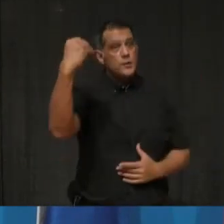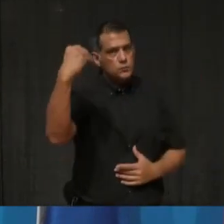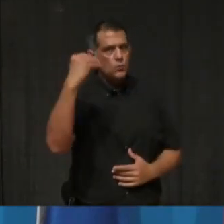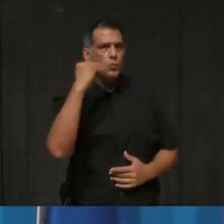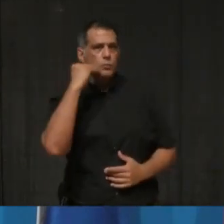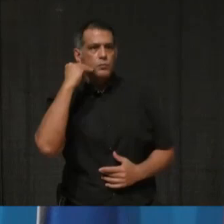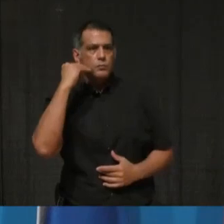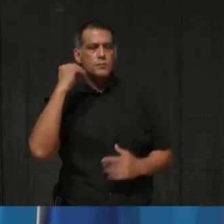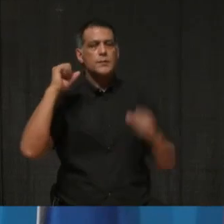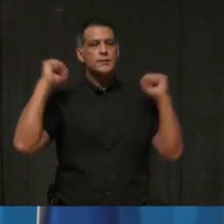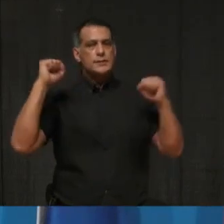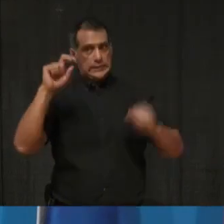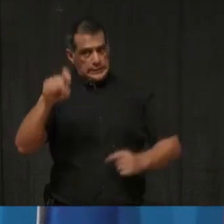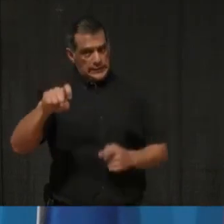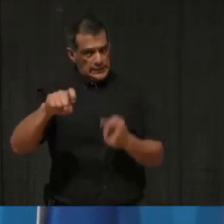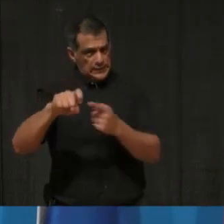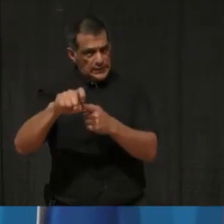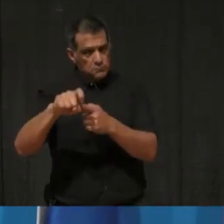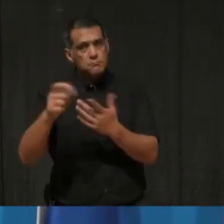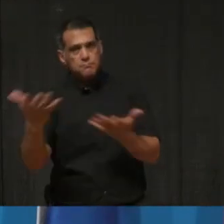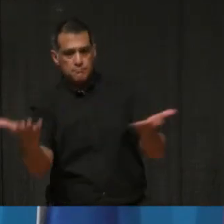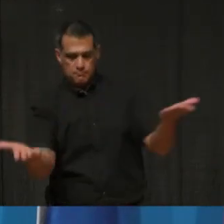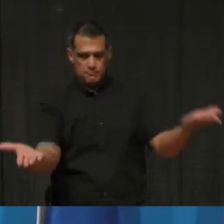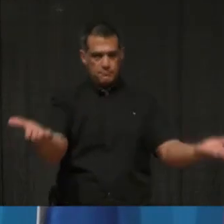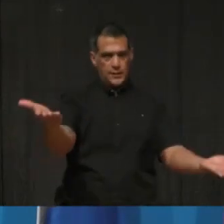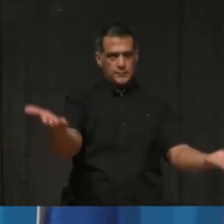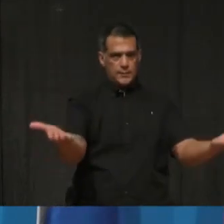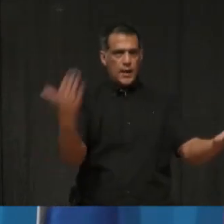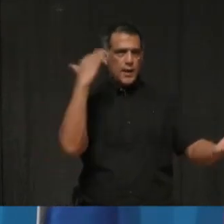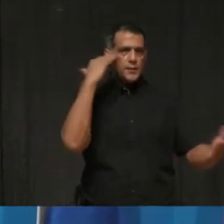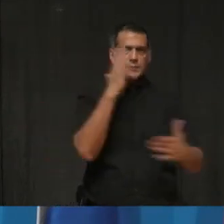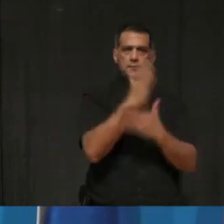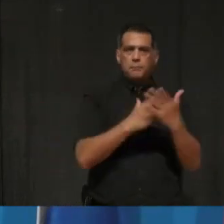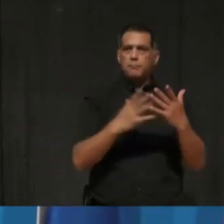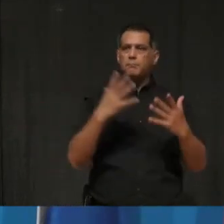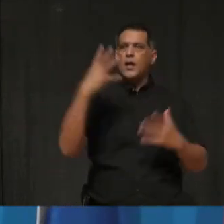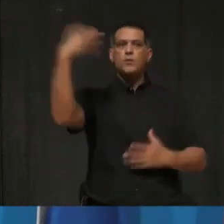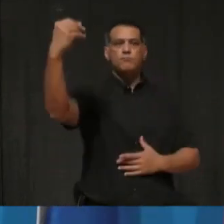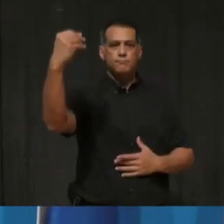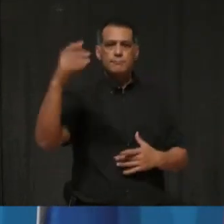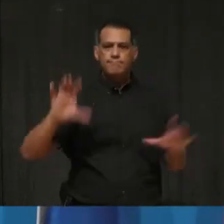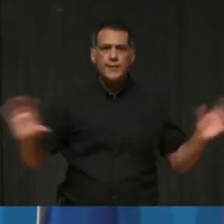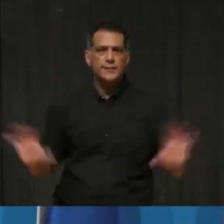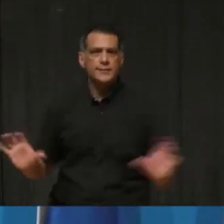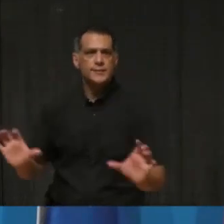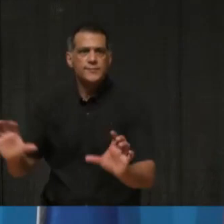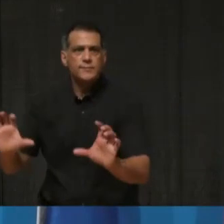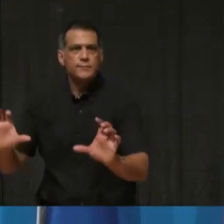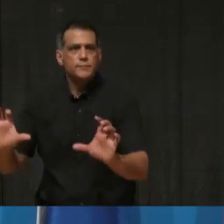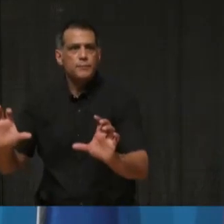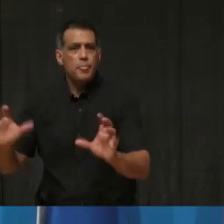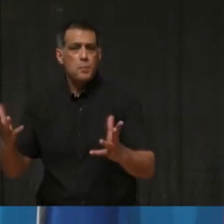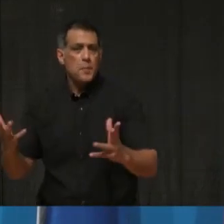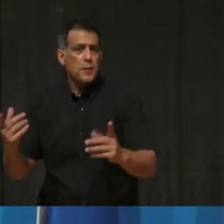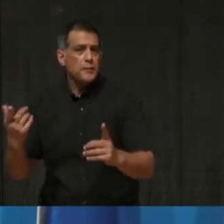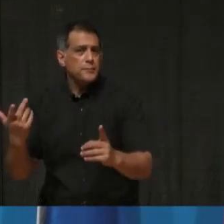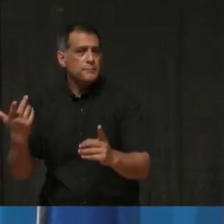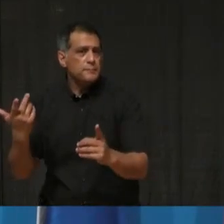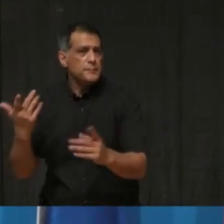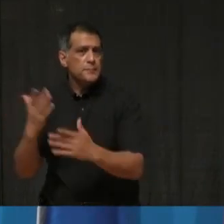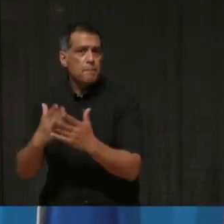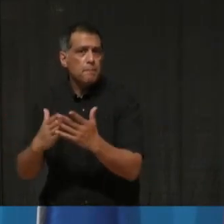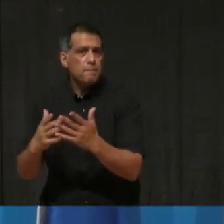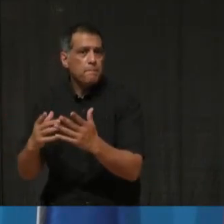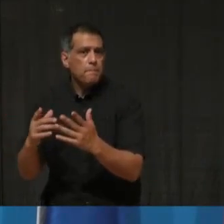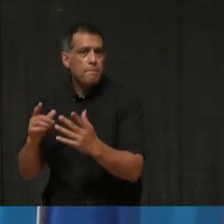do also know, at least in certain outdoor activities, uh, there may be, uh, closed, um, situations where you may be coming